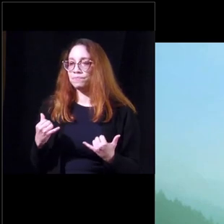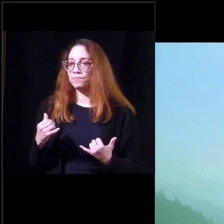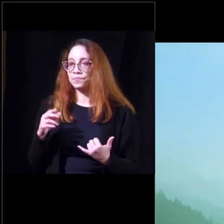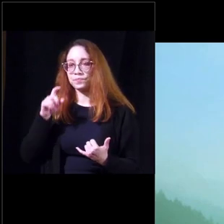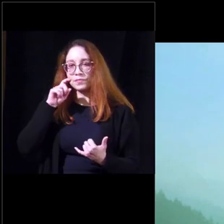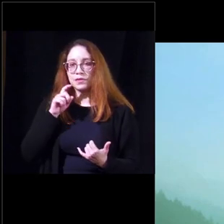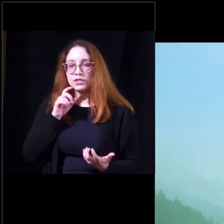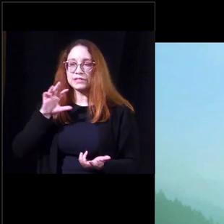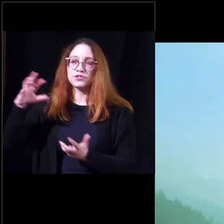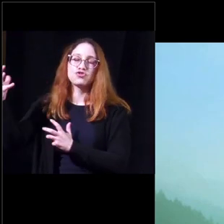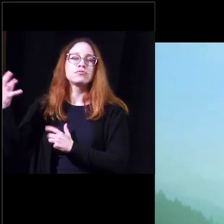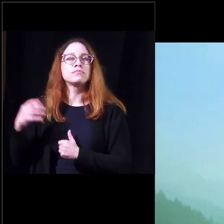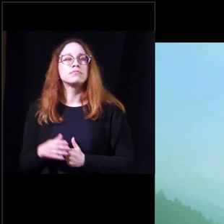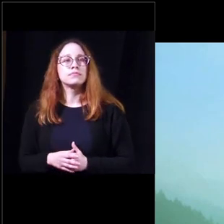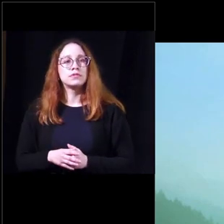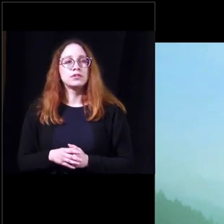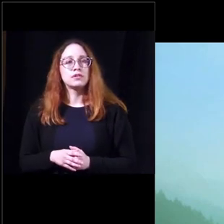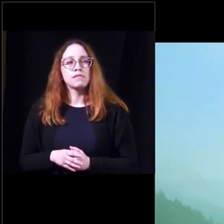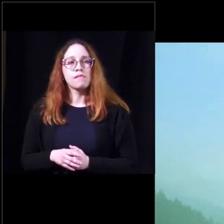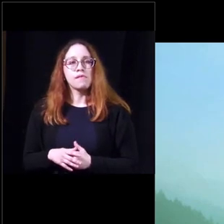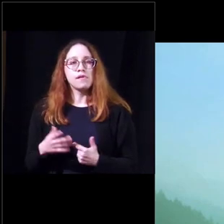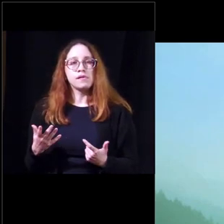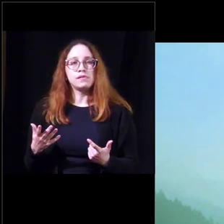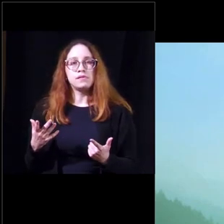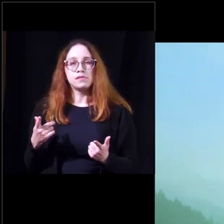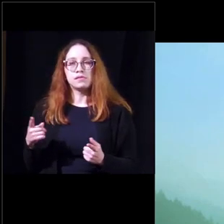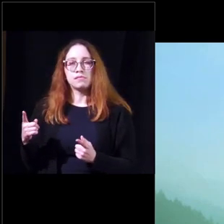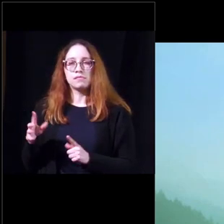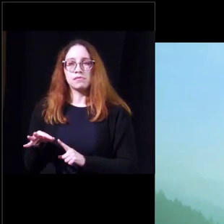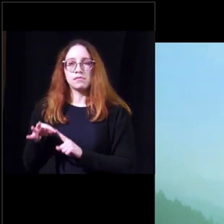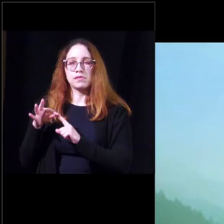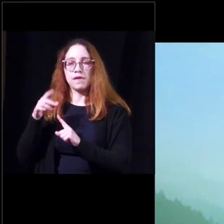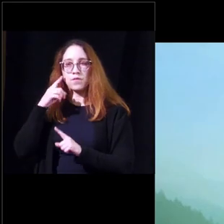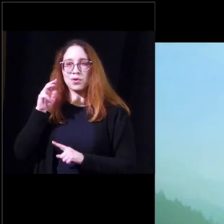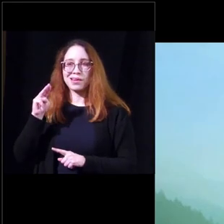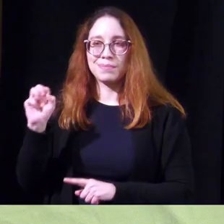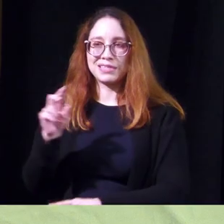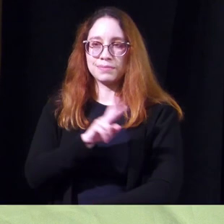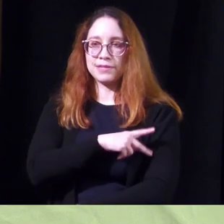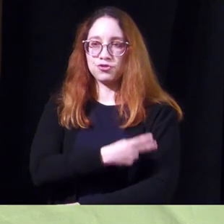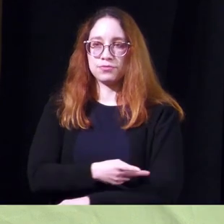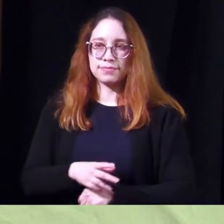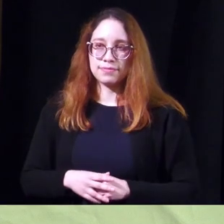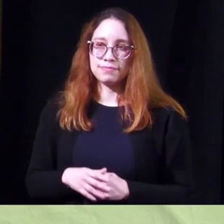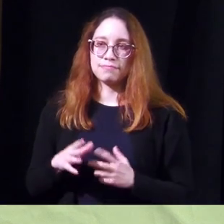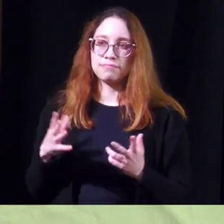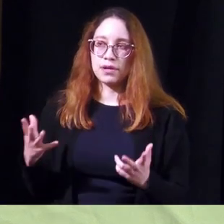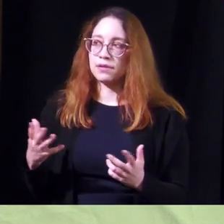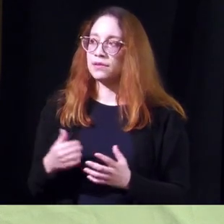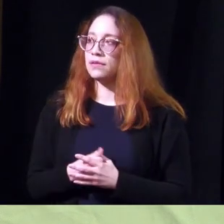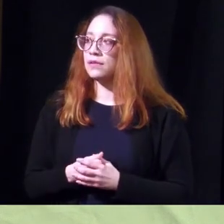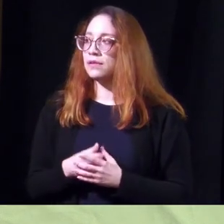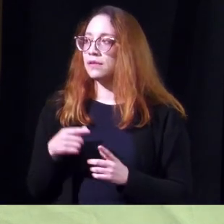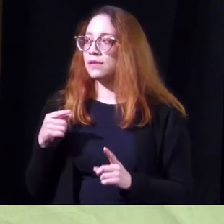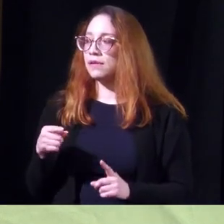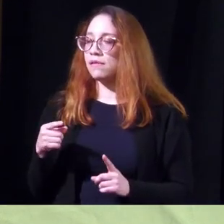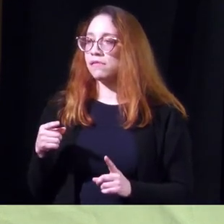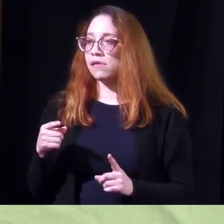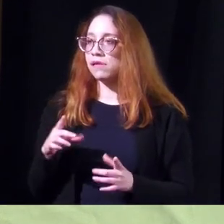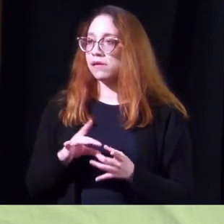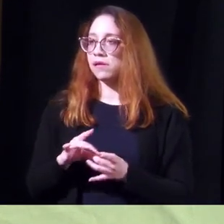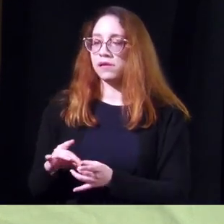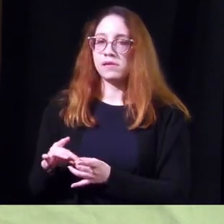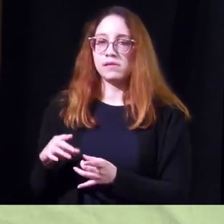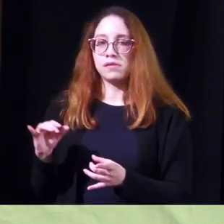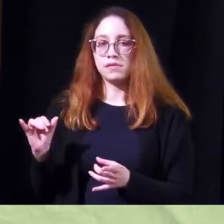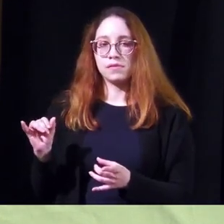about sexual dysfunction and and uh there's a few things that are unique to the ms patient but uh pretty much this talk could be given to